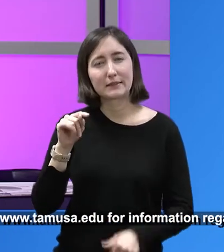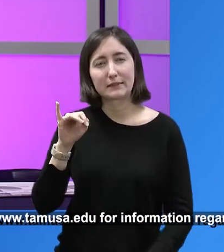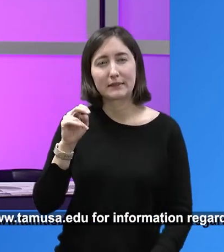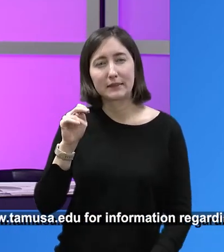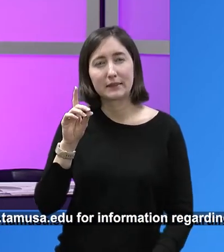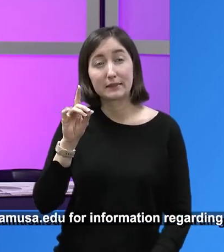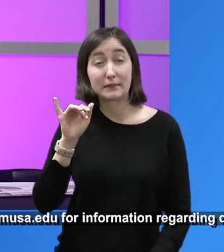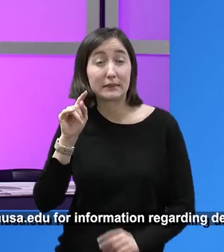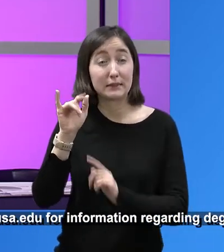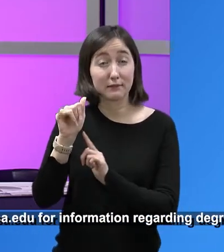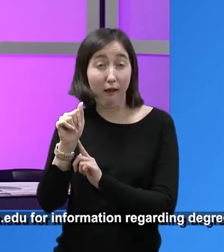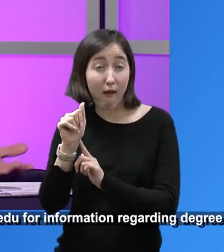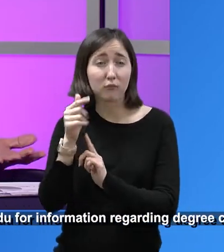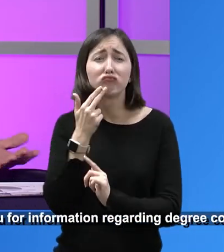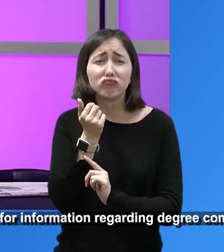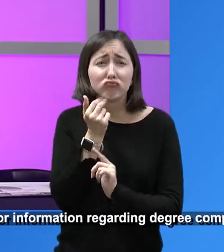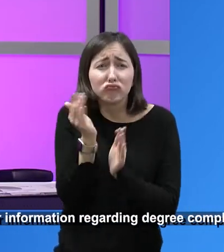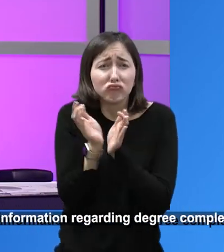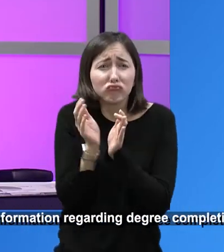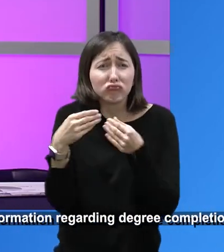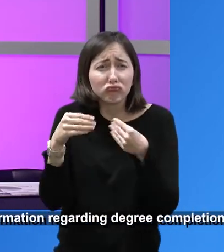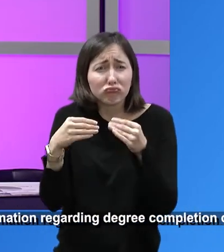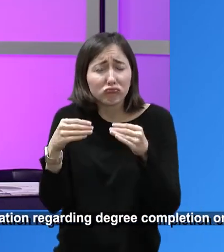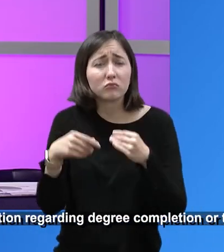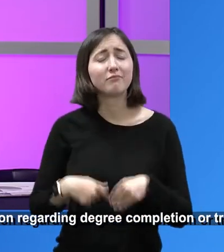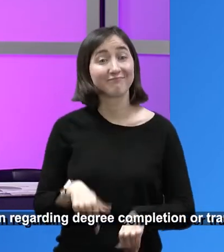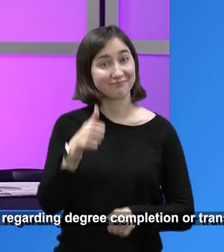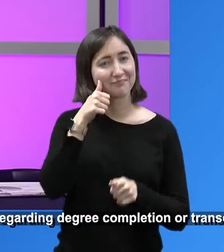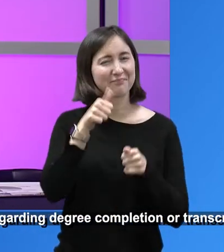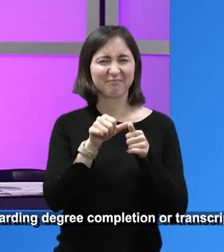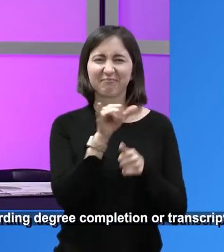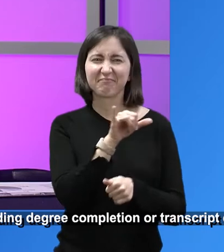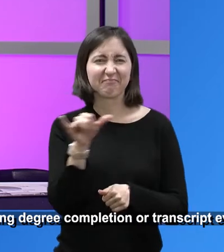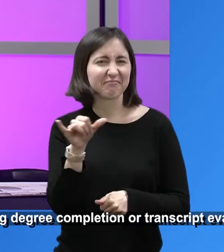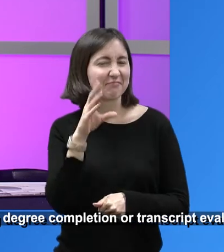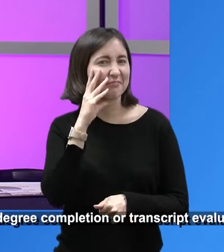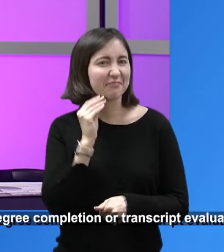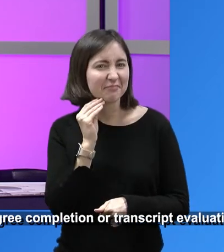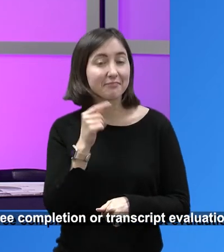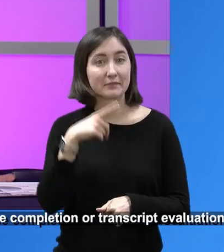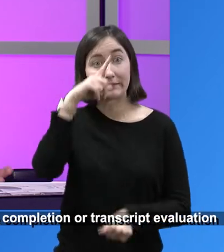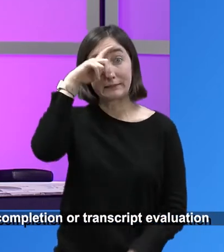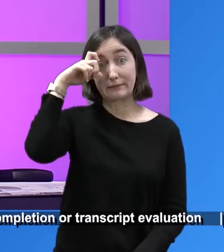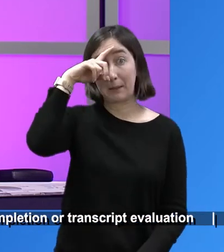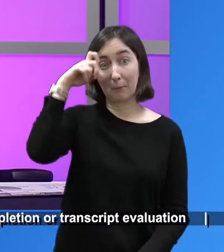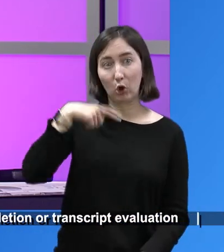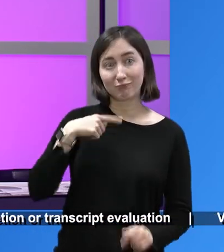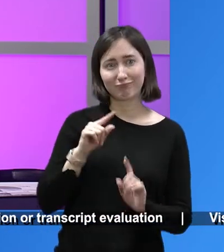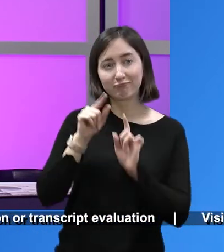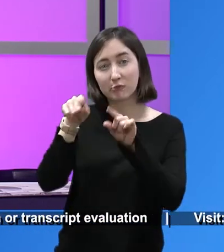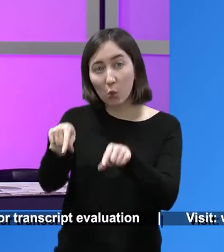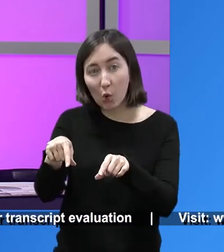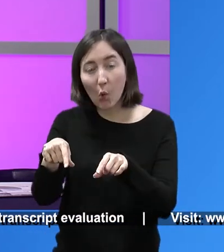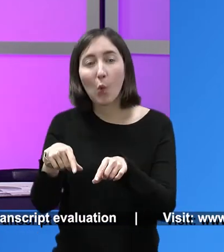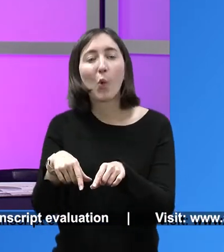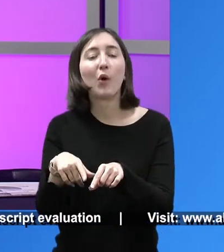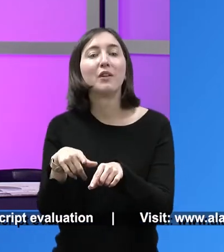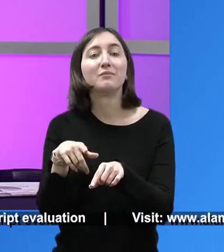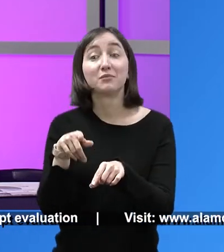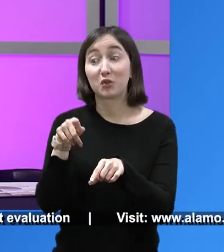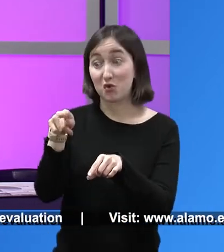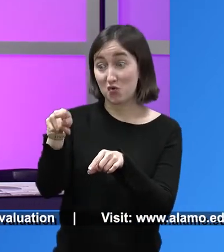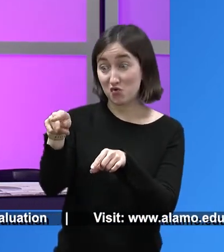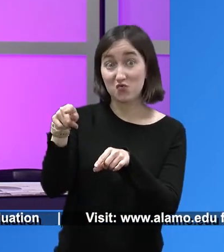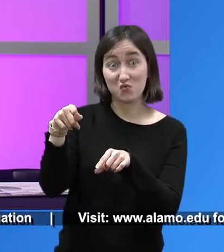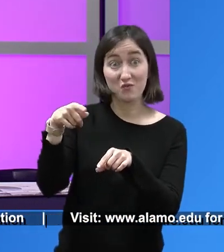neighborhood, you know, shop that people would go to. And I remember too being, going there in the summertime and being on the other side of the